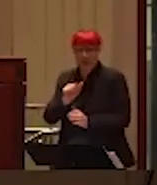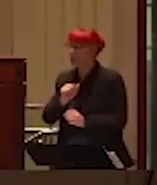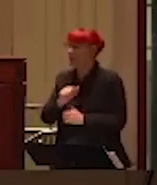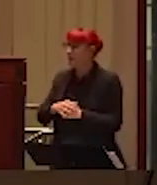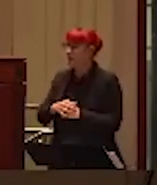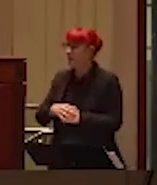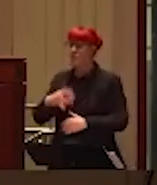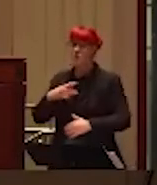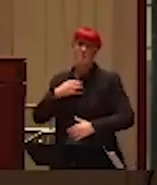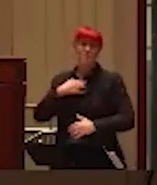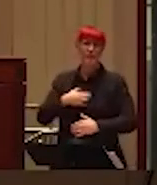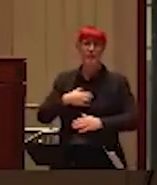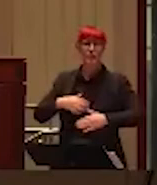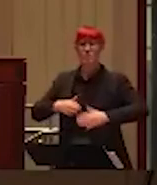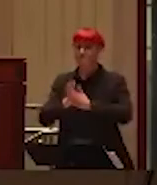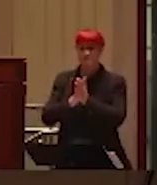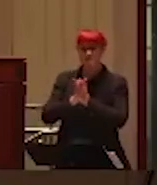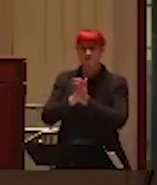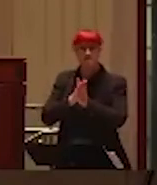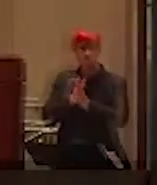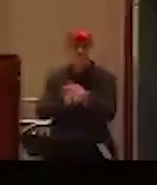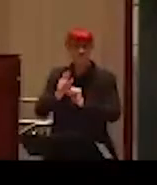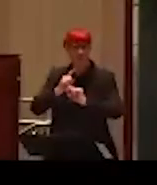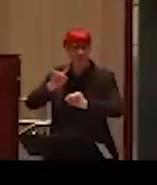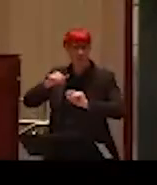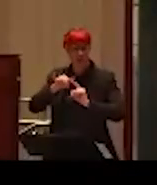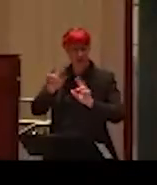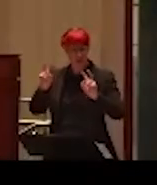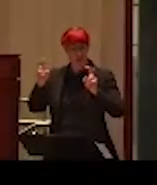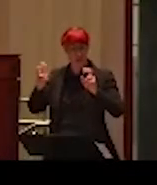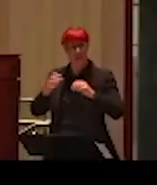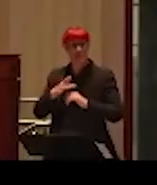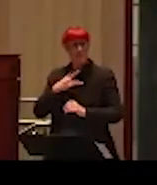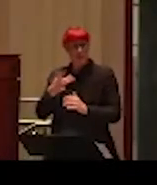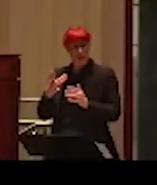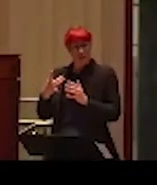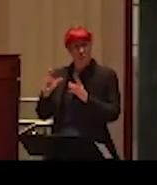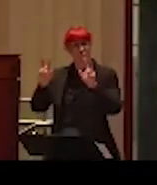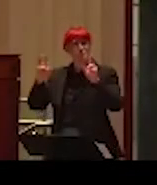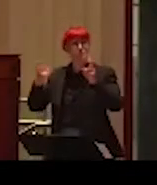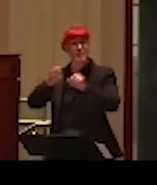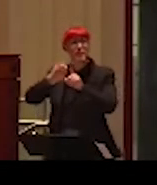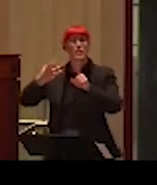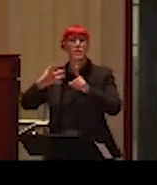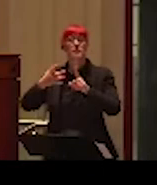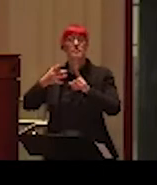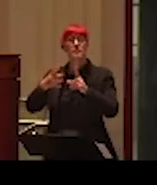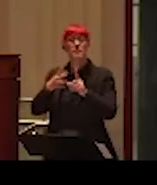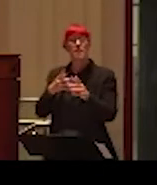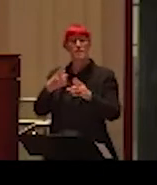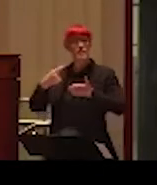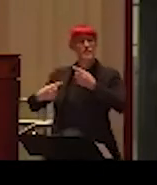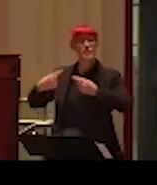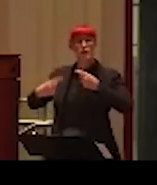big passion about. And so controversy is defined usually a discussion, a discussion of the opposing perspectives